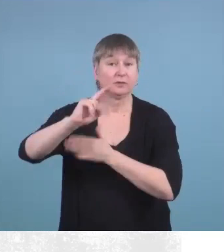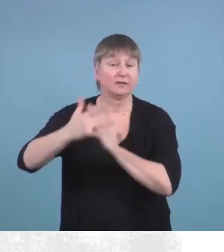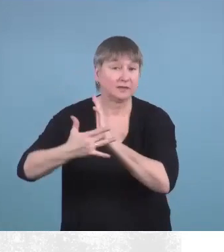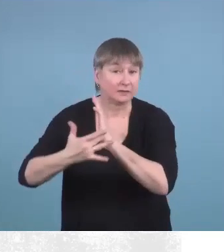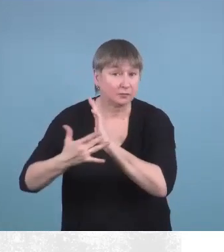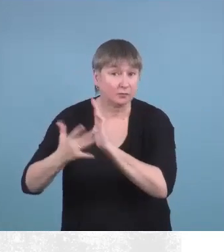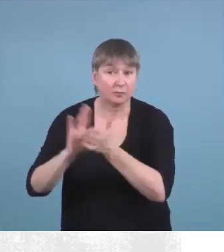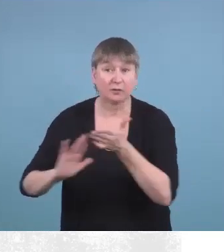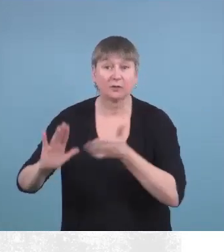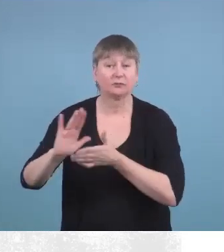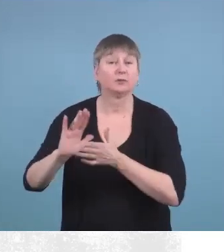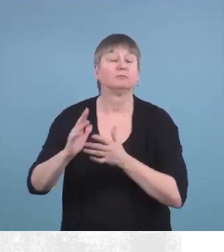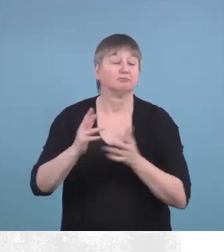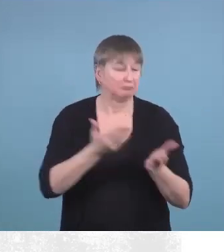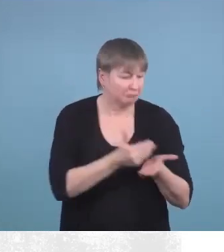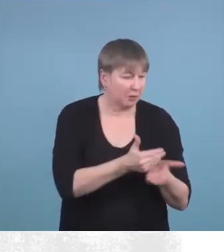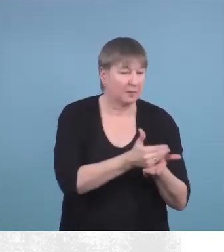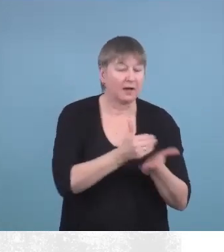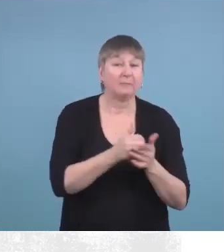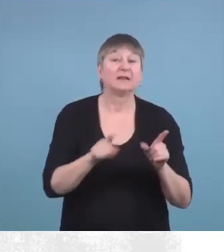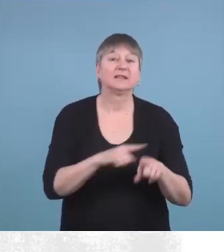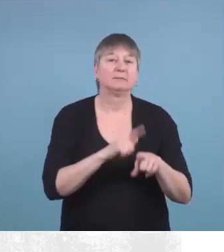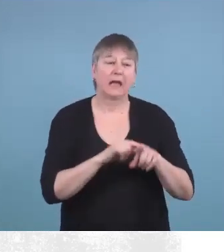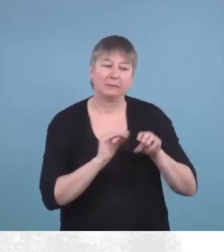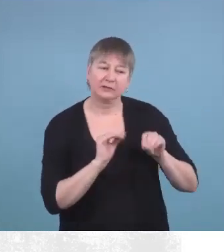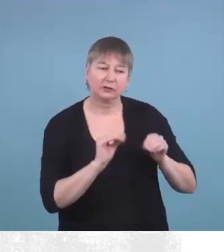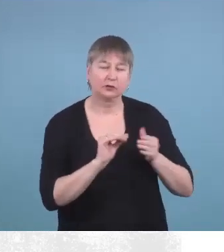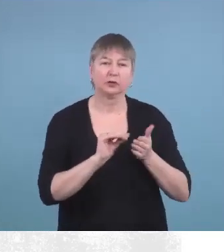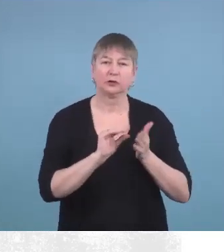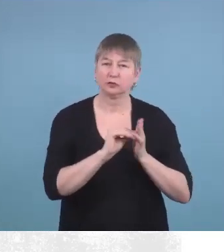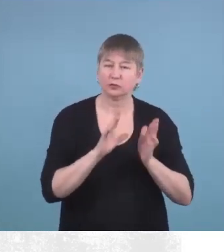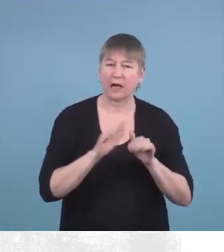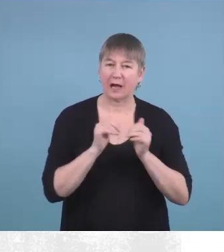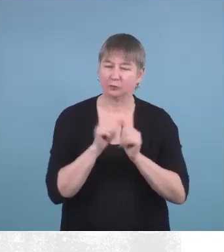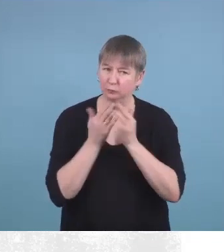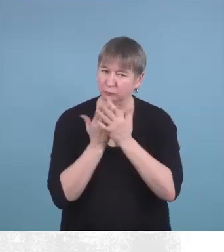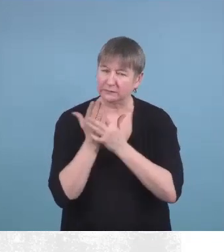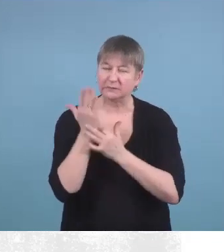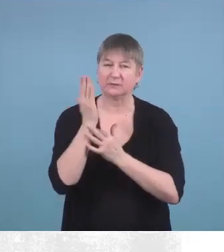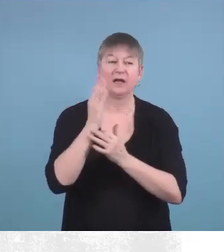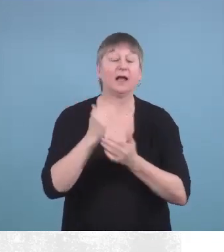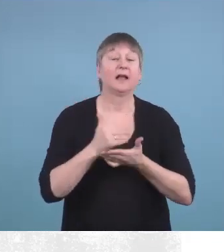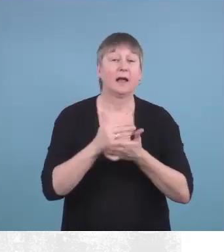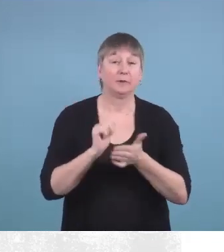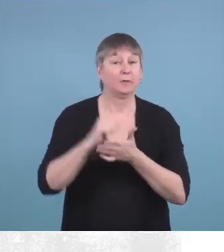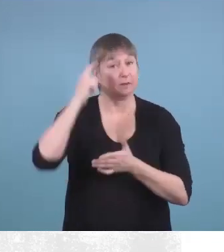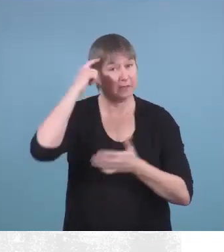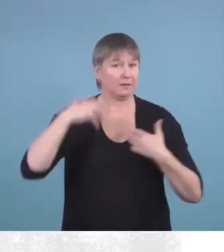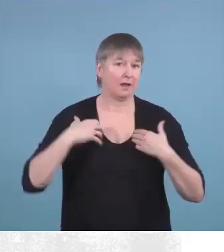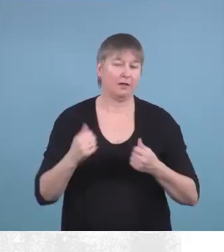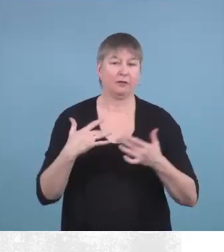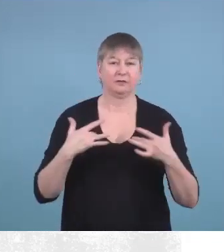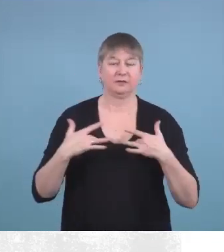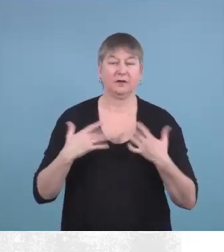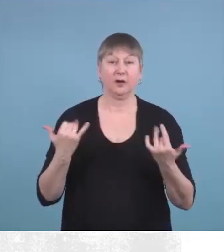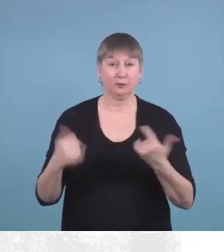while developing student resilience and addressing mental health concerns. Today we have Tracy